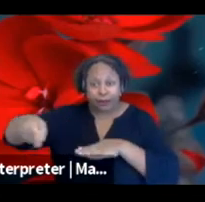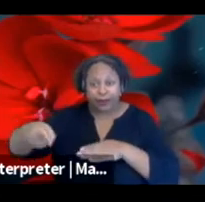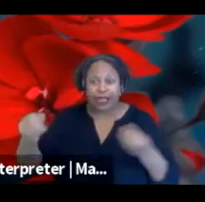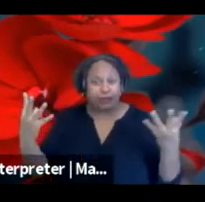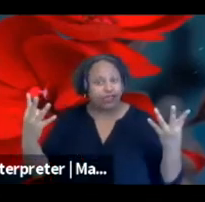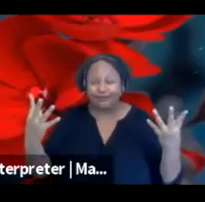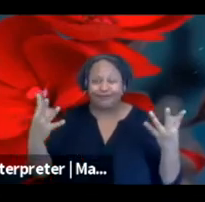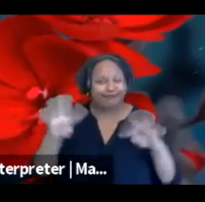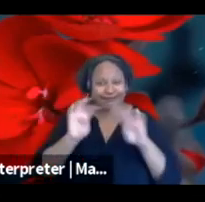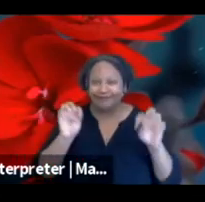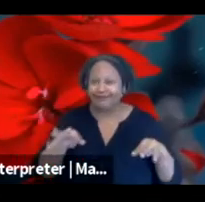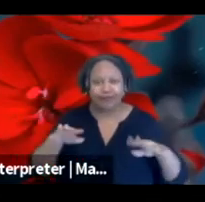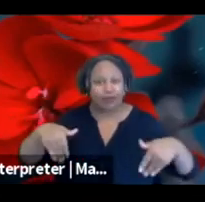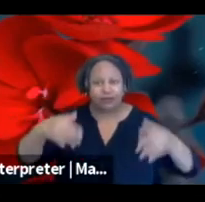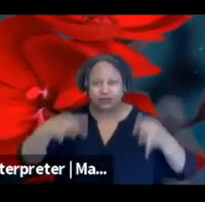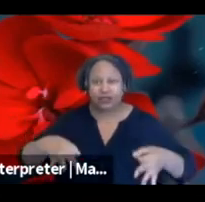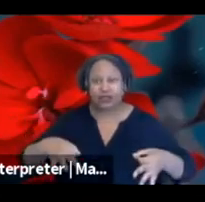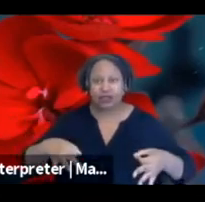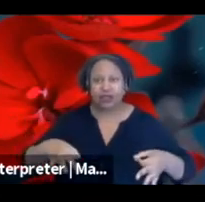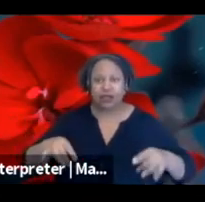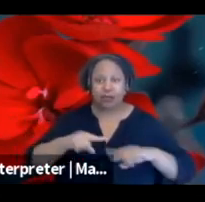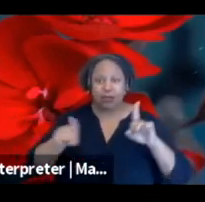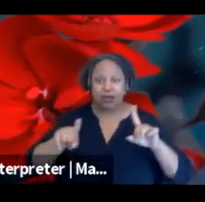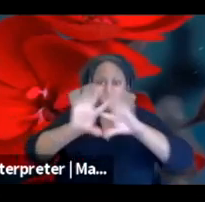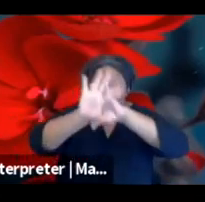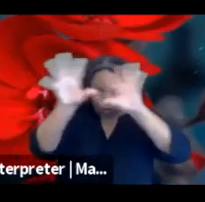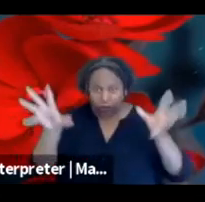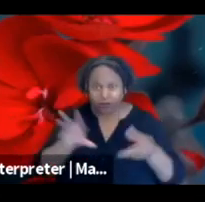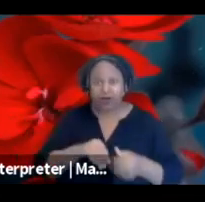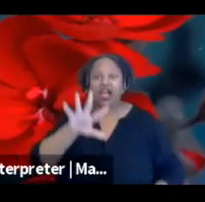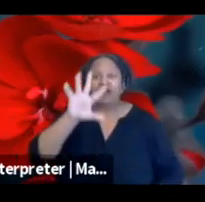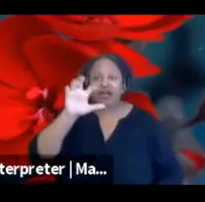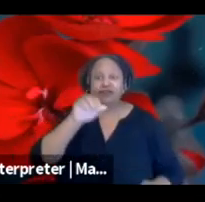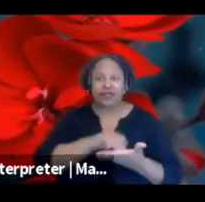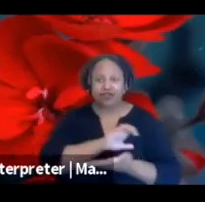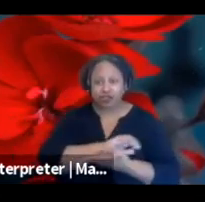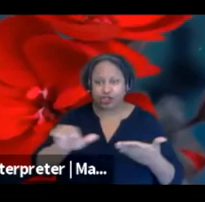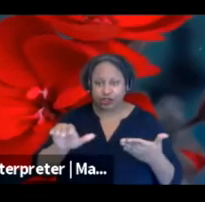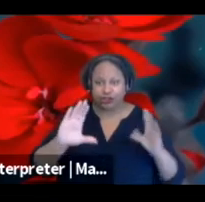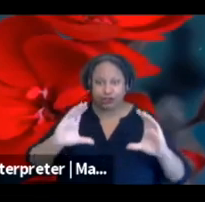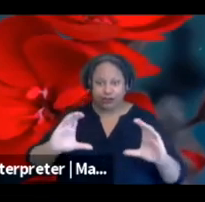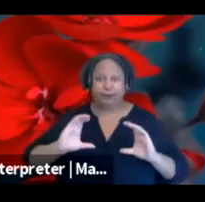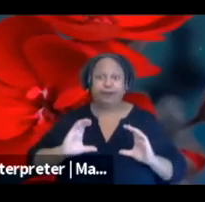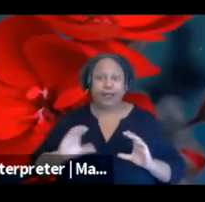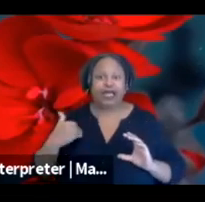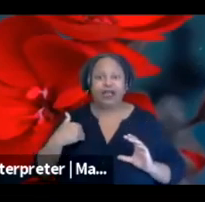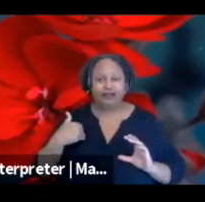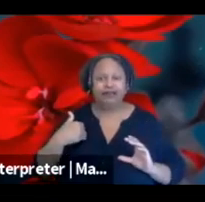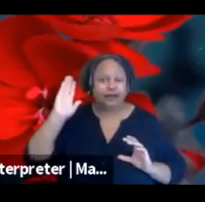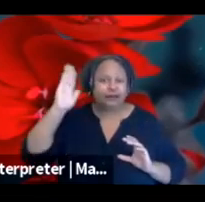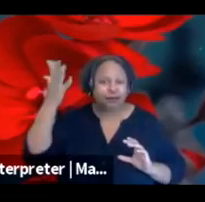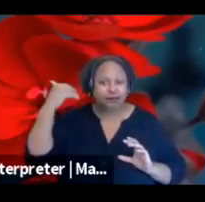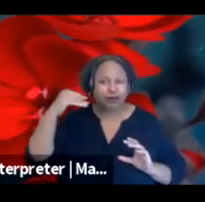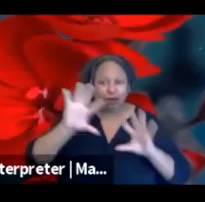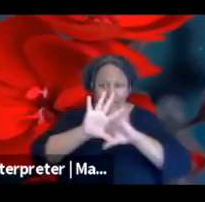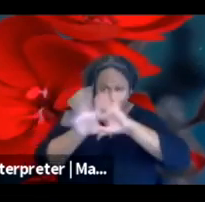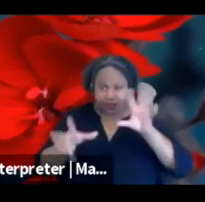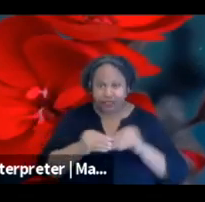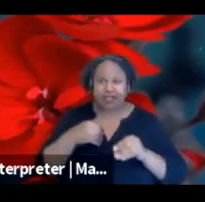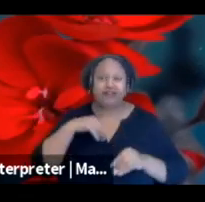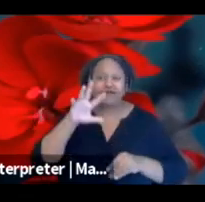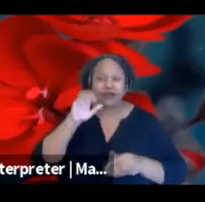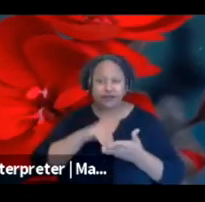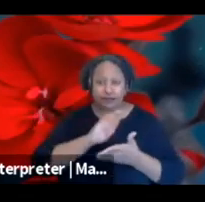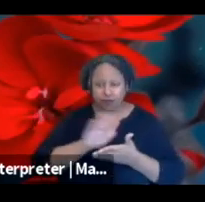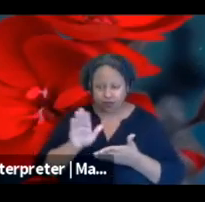guidelines. But the total granting amount is $500,000, which I mentioned early on this presentation. Will you be